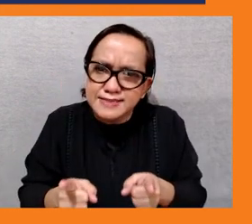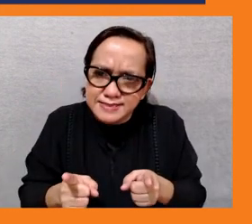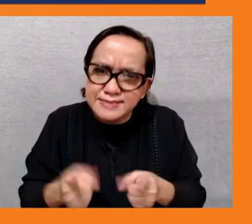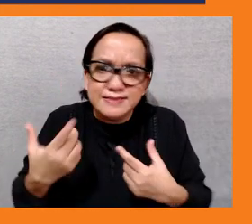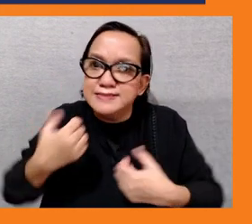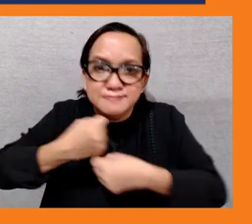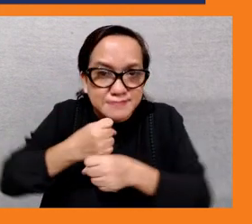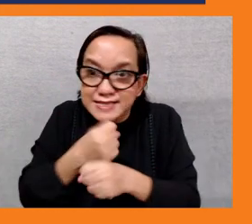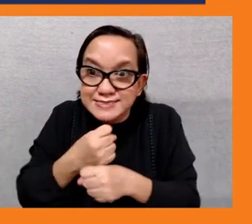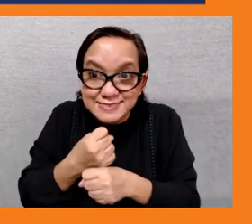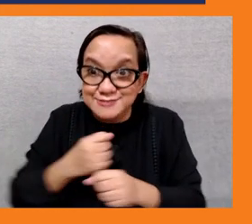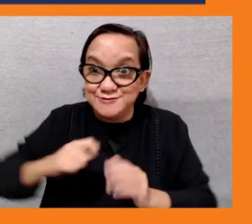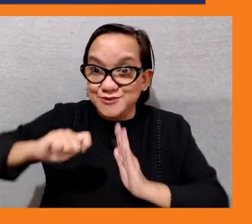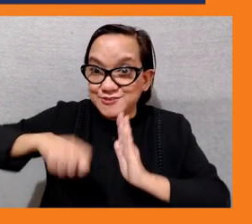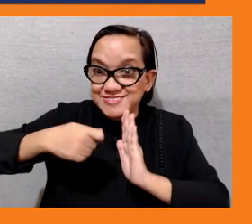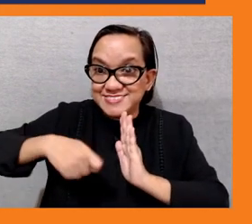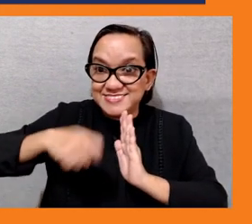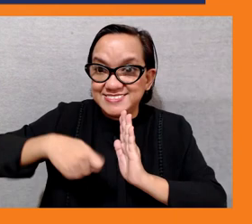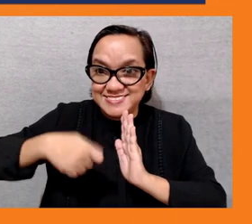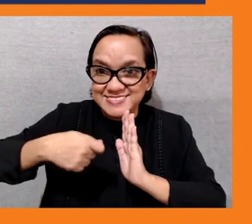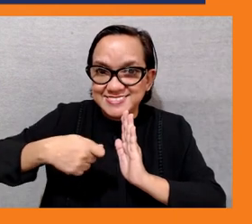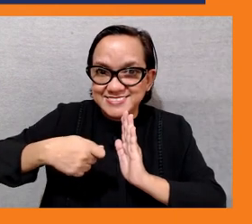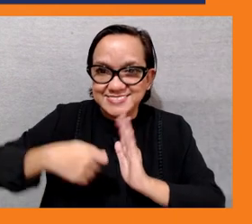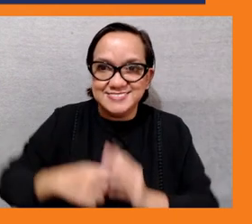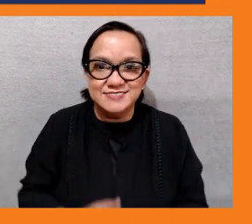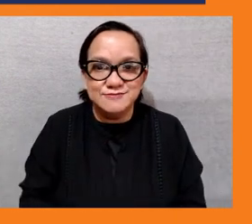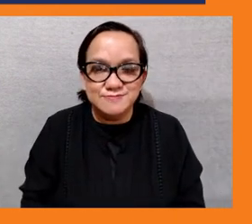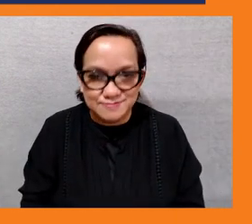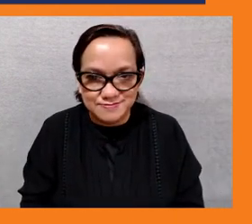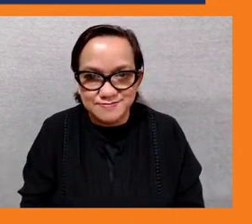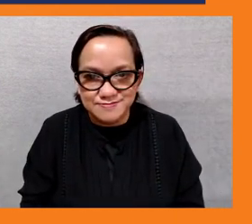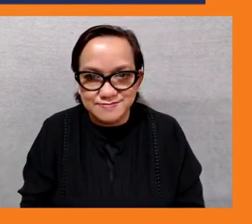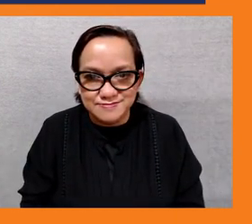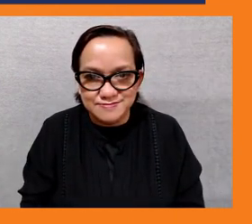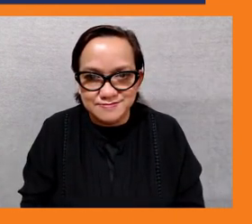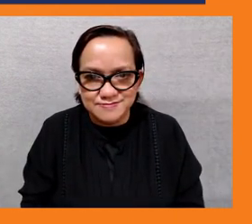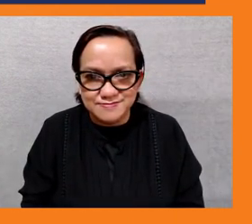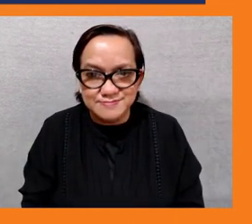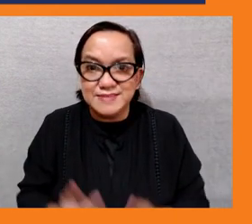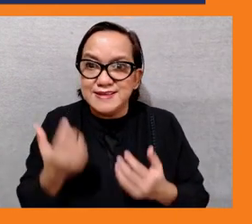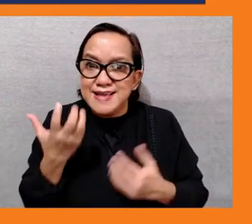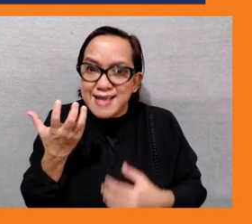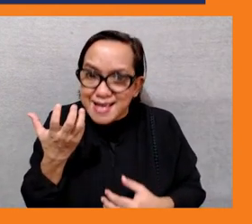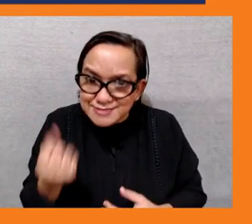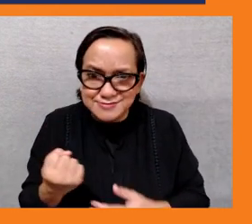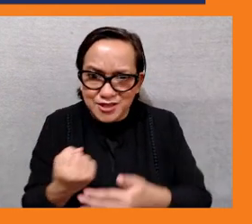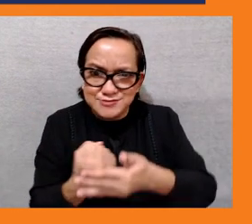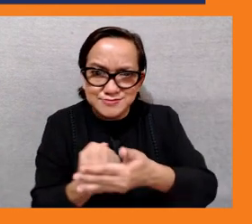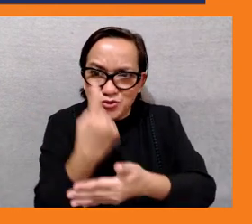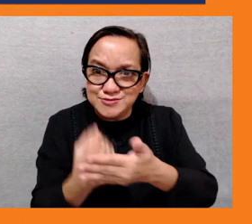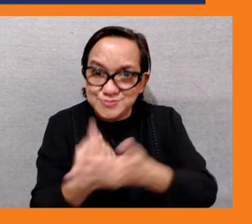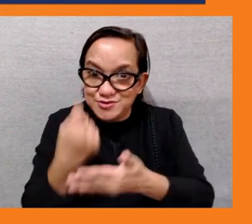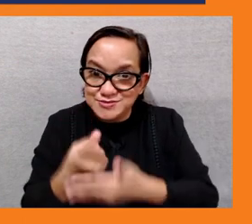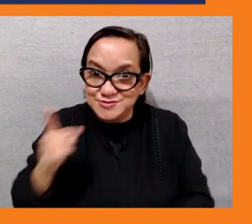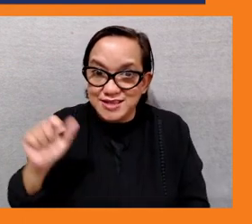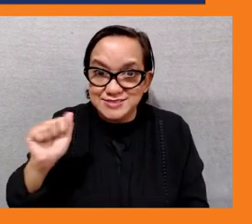uh me in in the coming opportunities perhaps adb youth for asia will have other projects that focus in different countries we